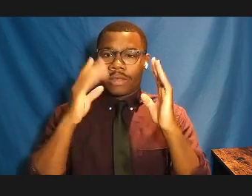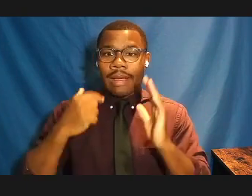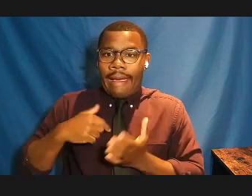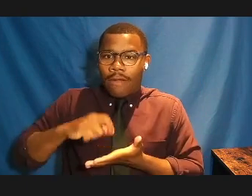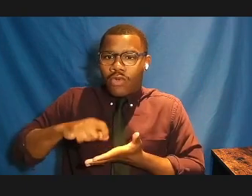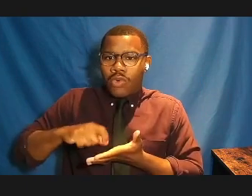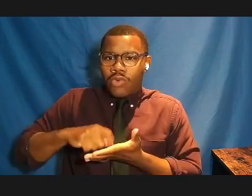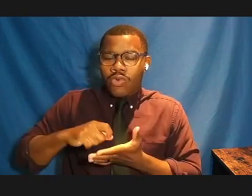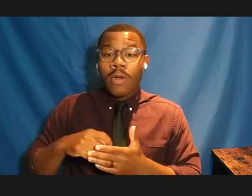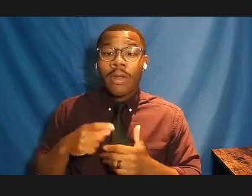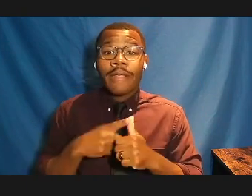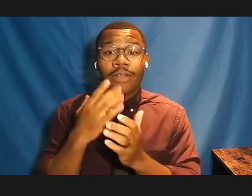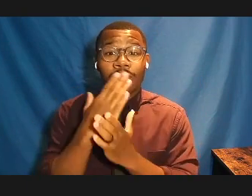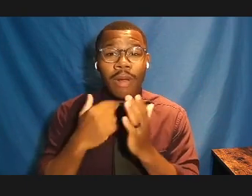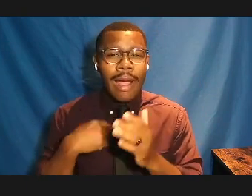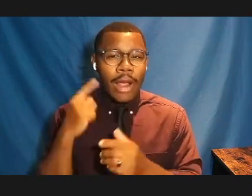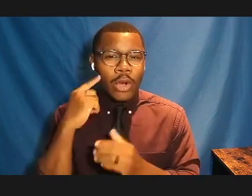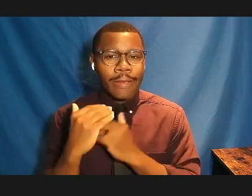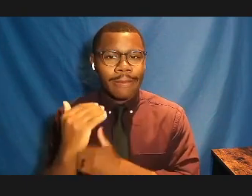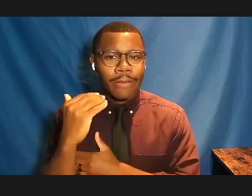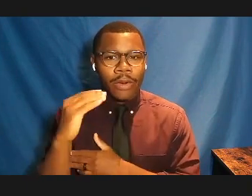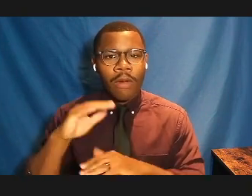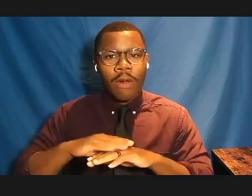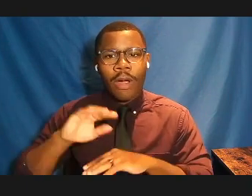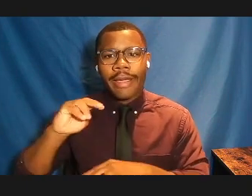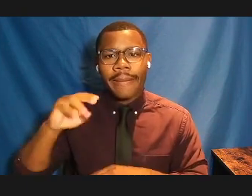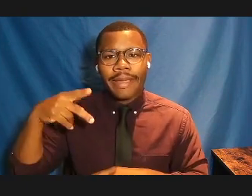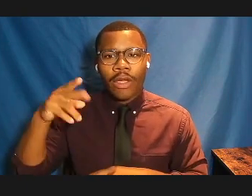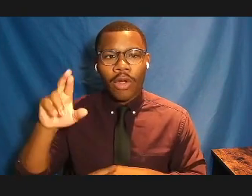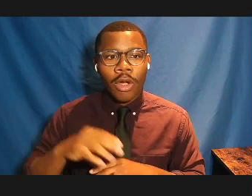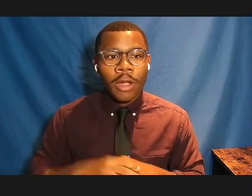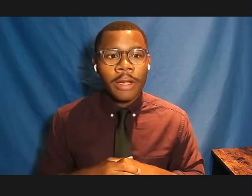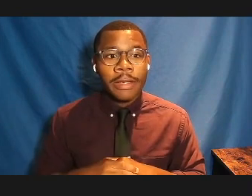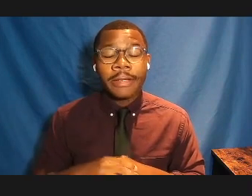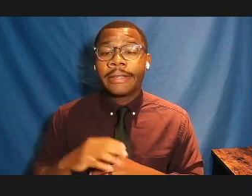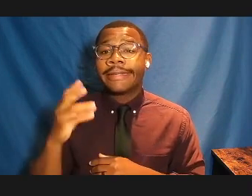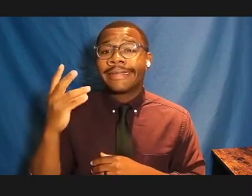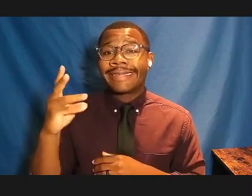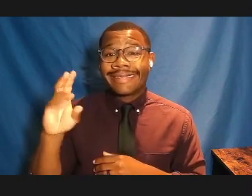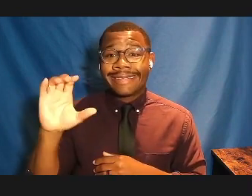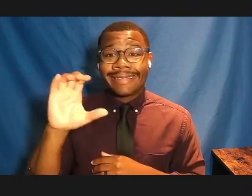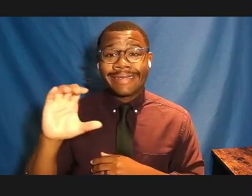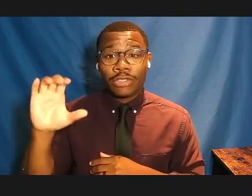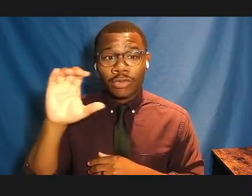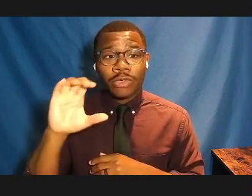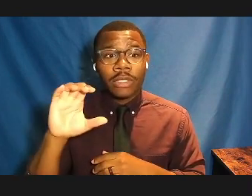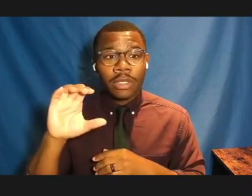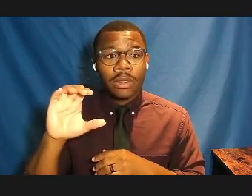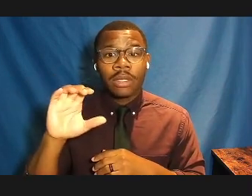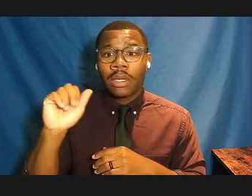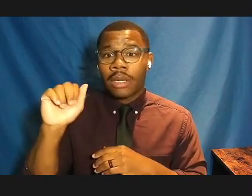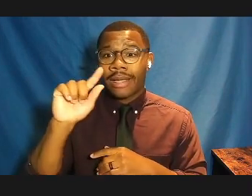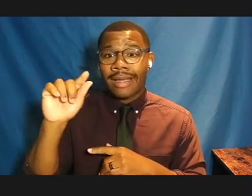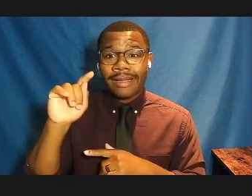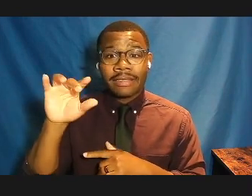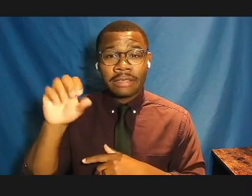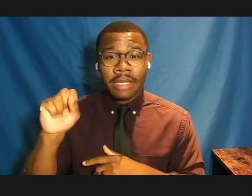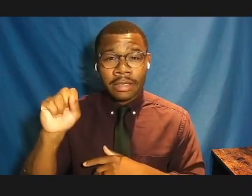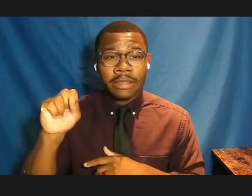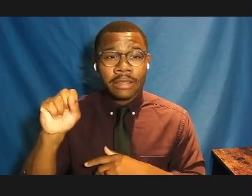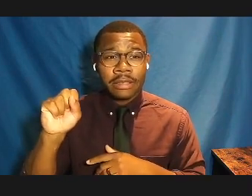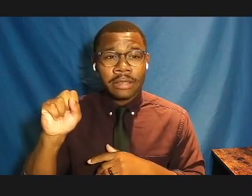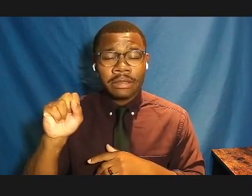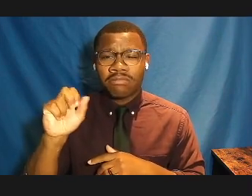morning around 530. The fall of the 16th century Aztec's great floating metropolis, Tetonichon, which at that time was much more